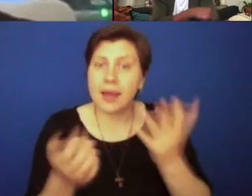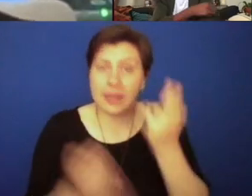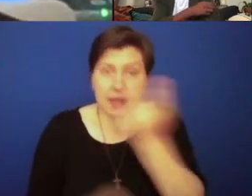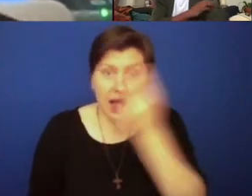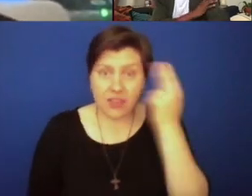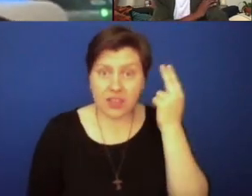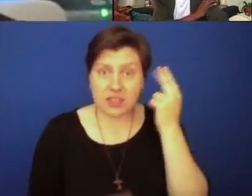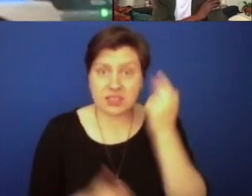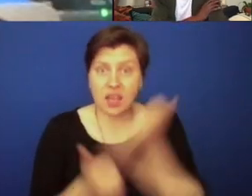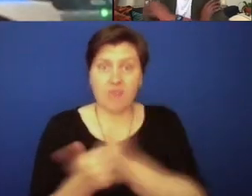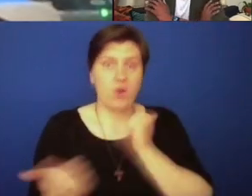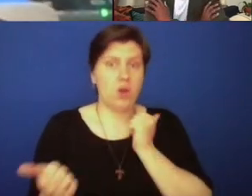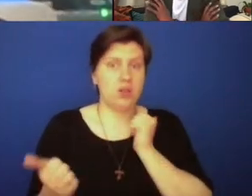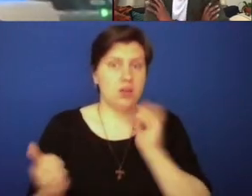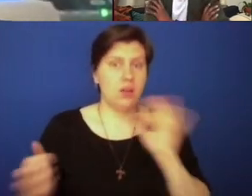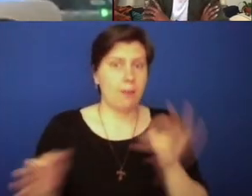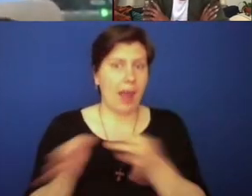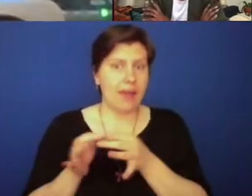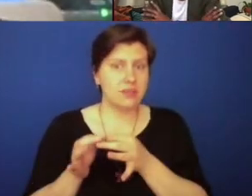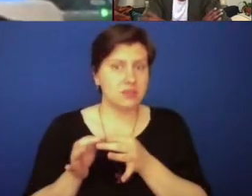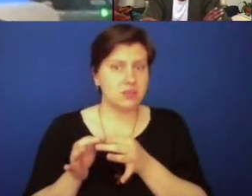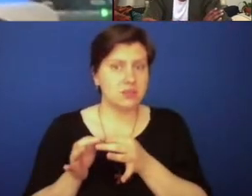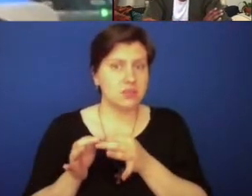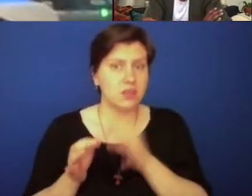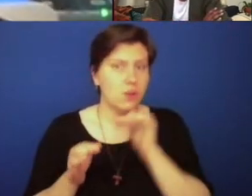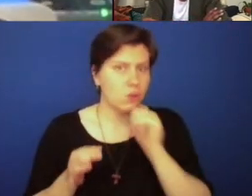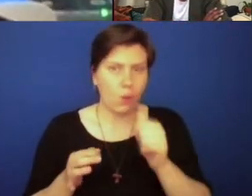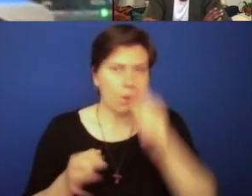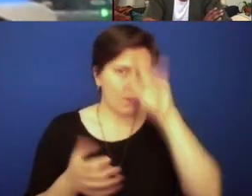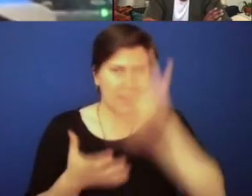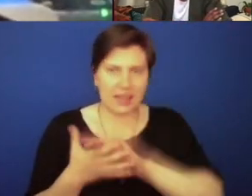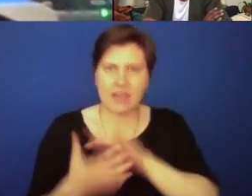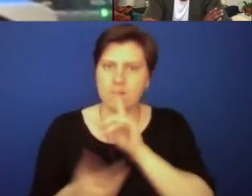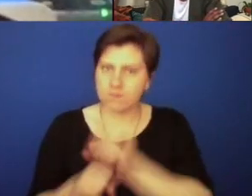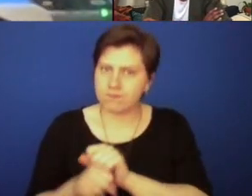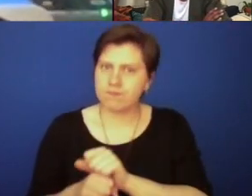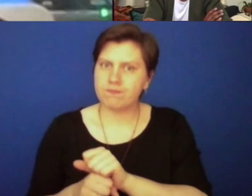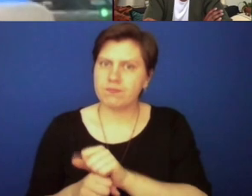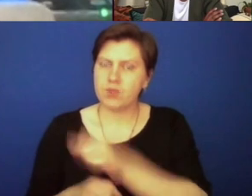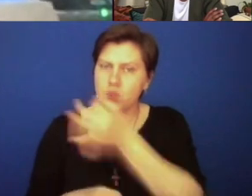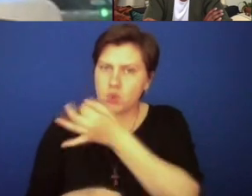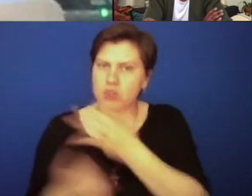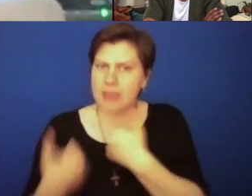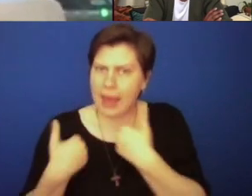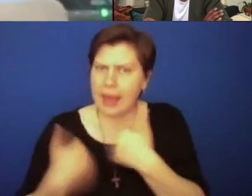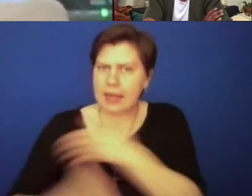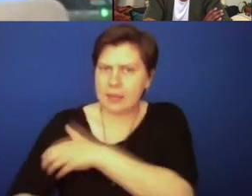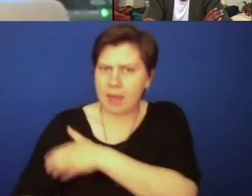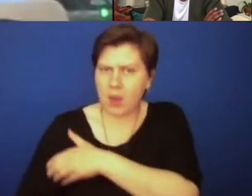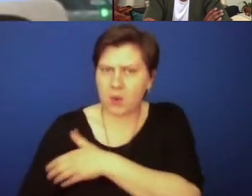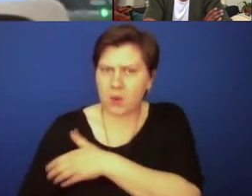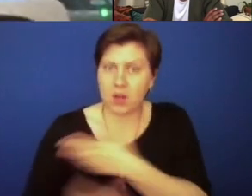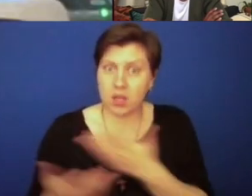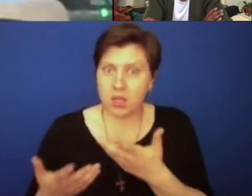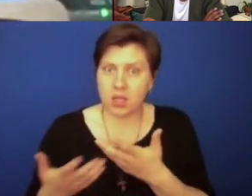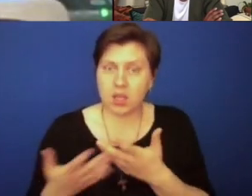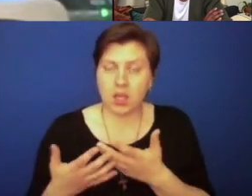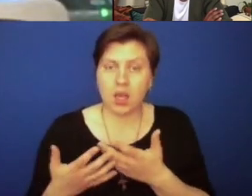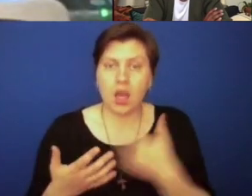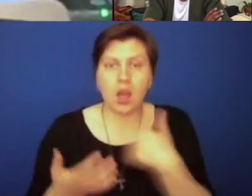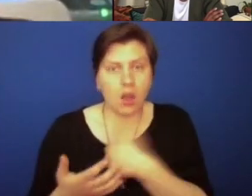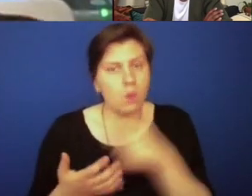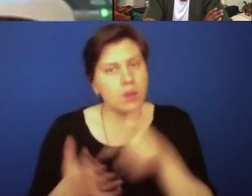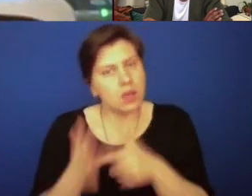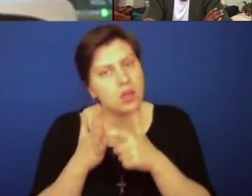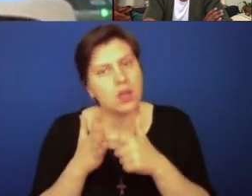Catholics are staying away from mass and don't really believe the power of the Eucharist and what it means. We need to realize that